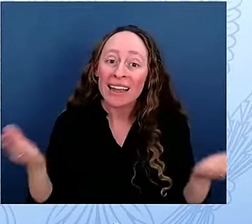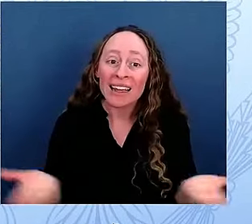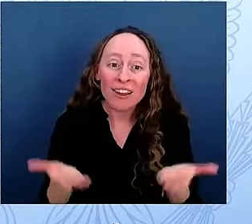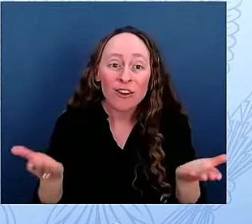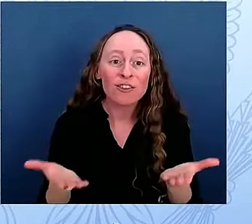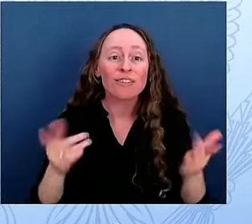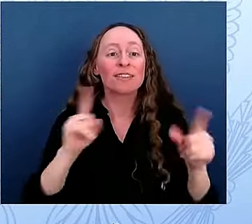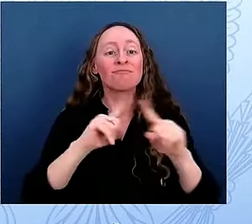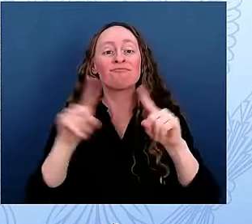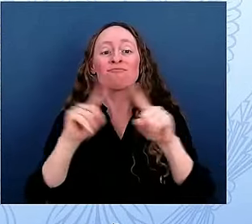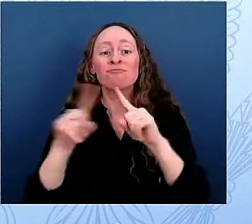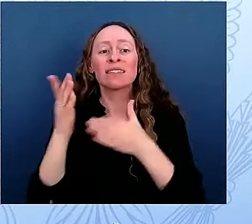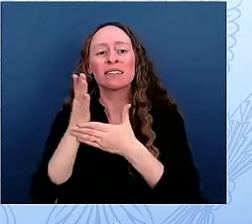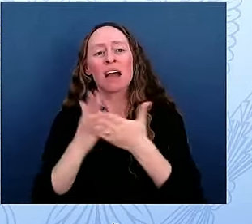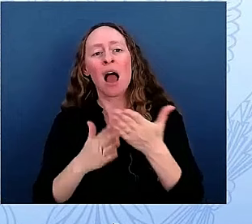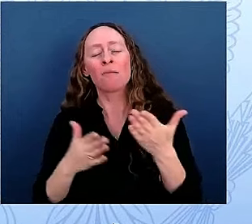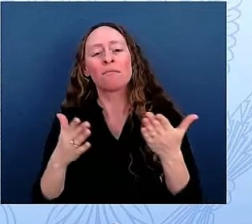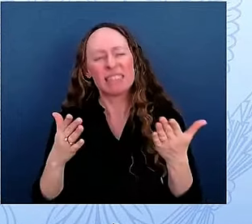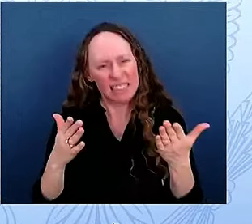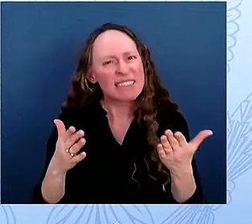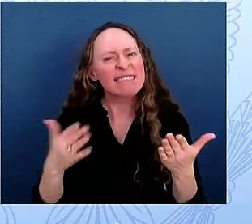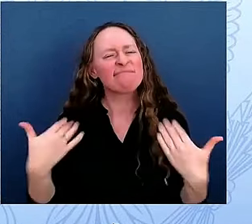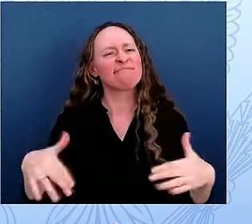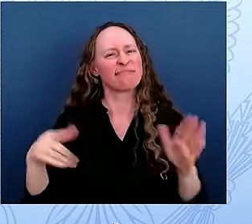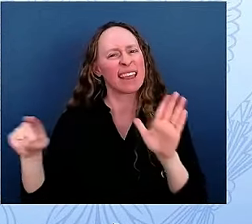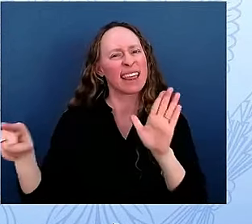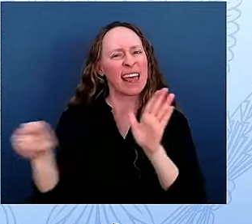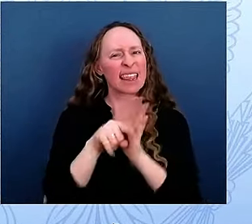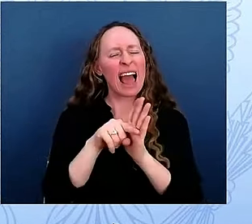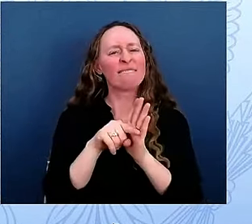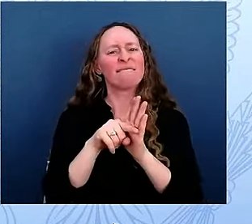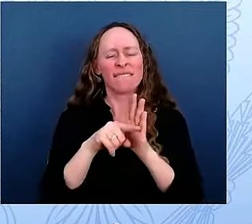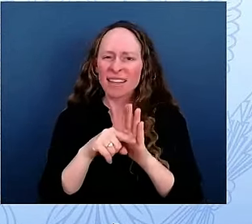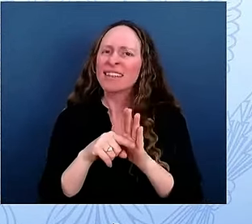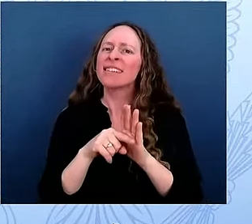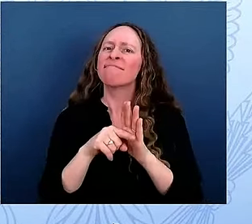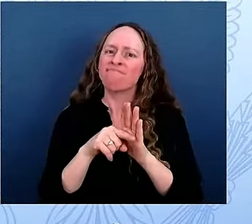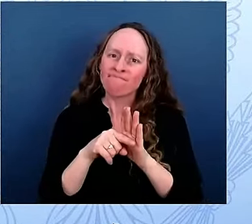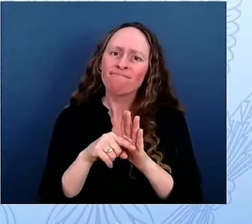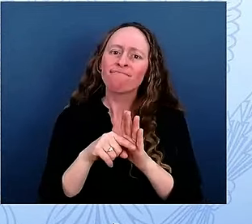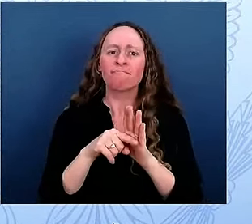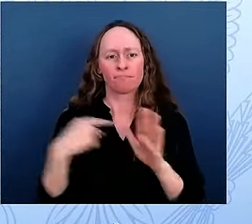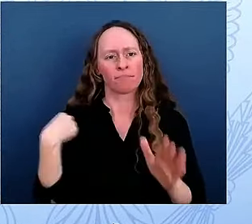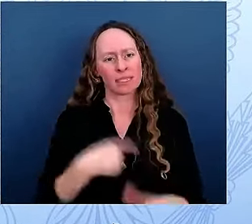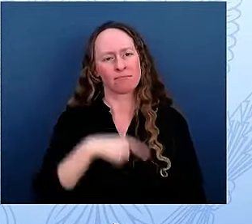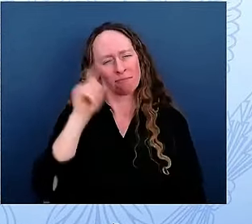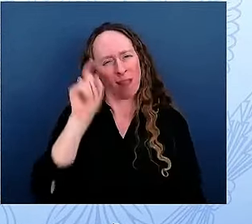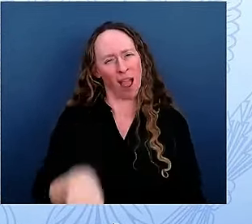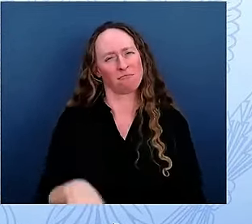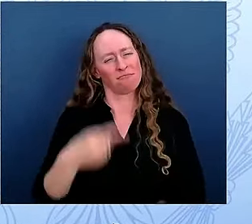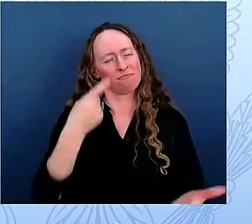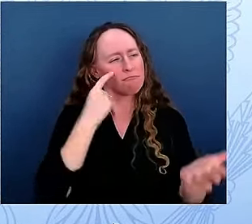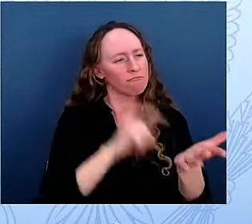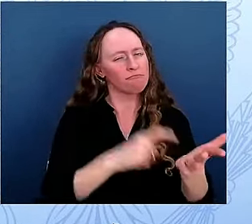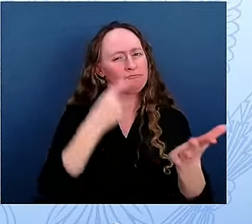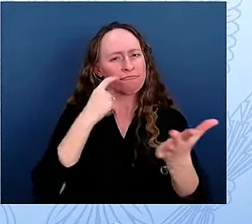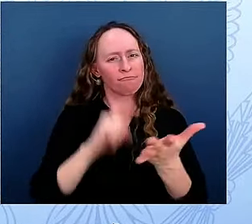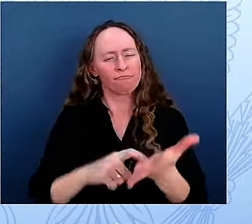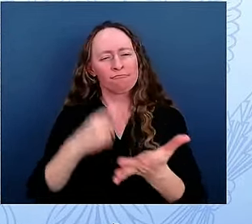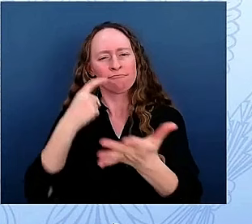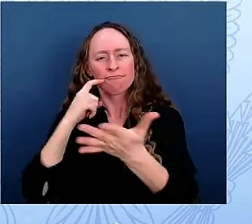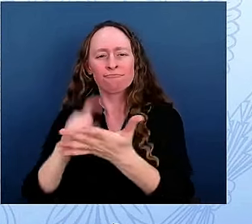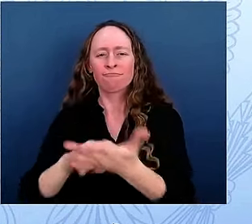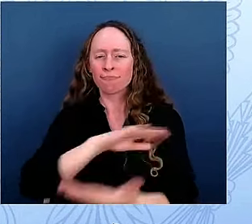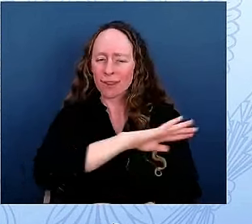moments. And it's our responsibility to tell them all. In this important work for the re-inspiration